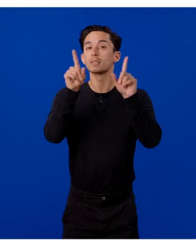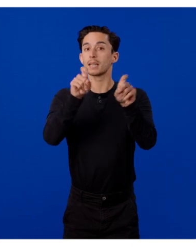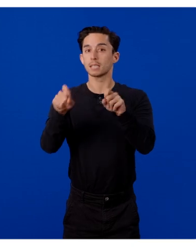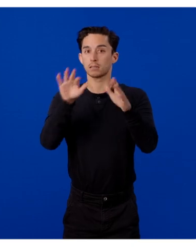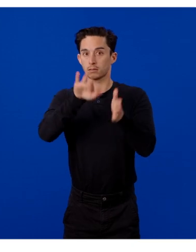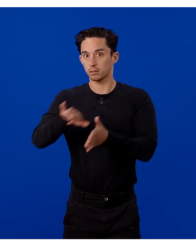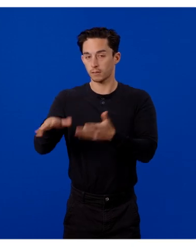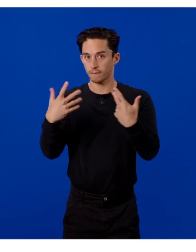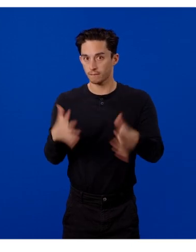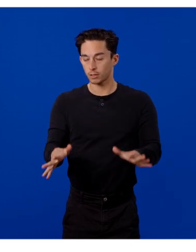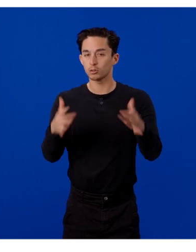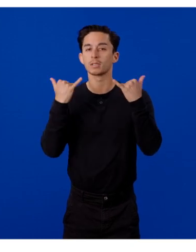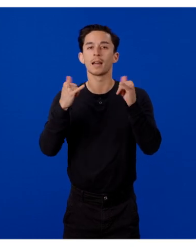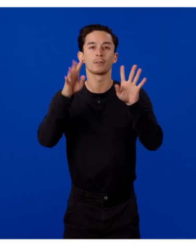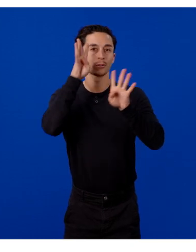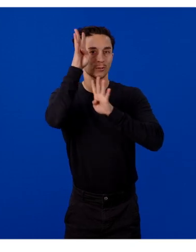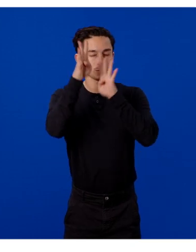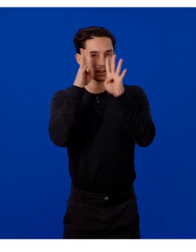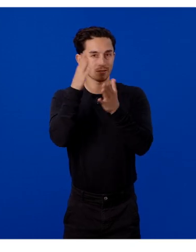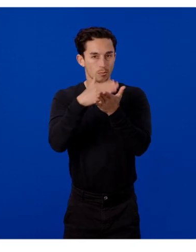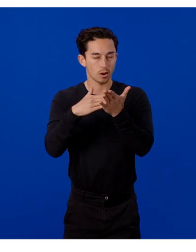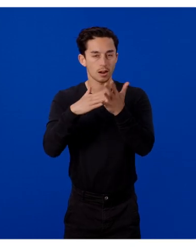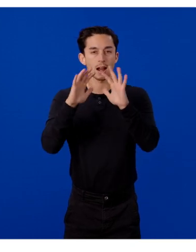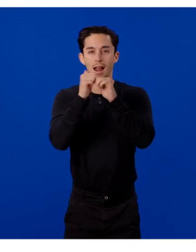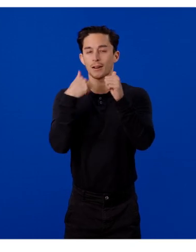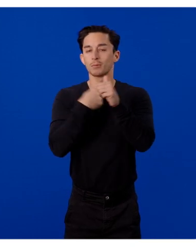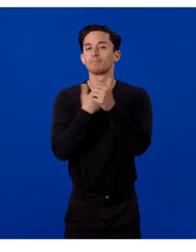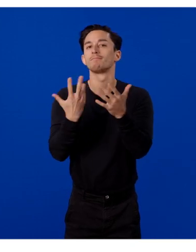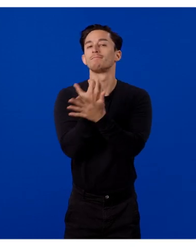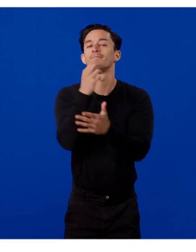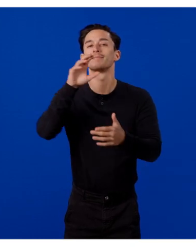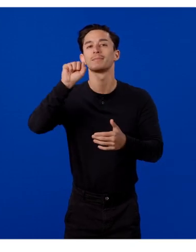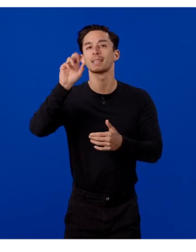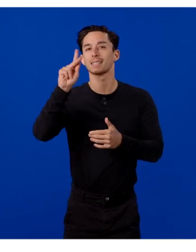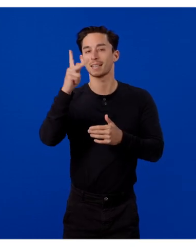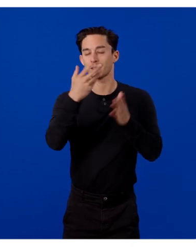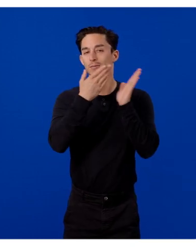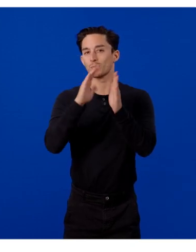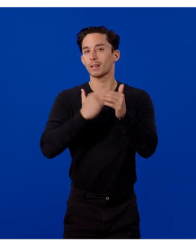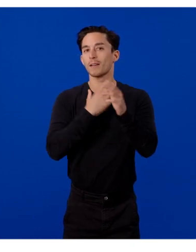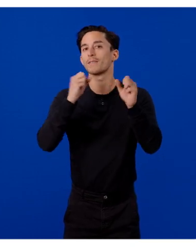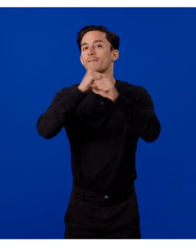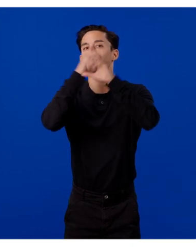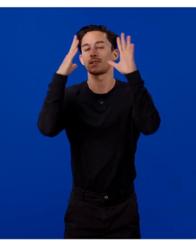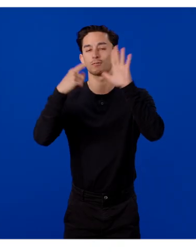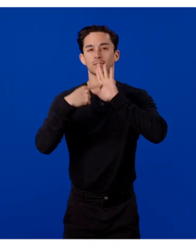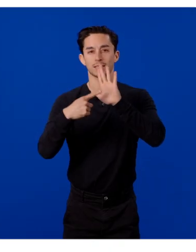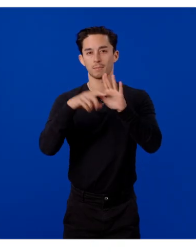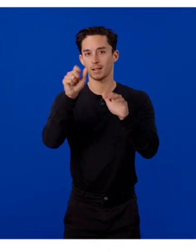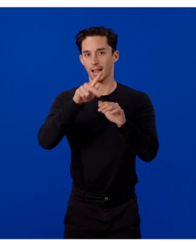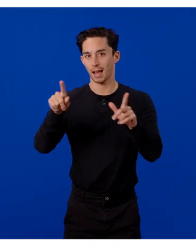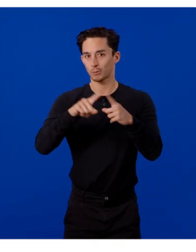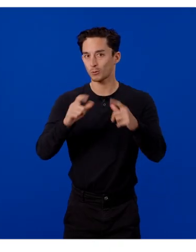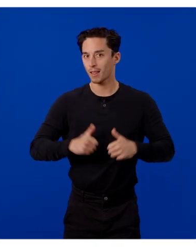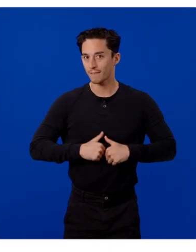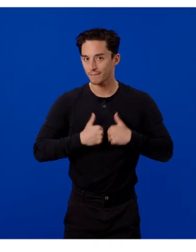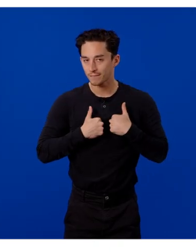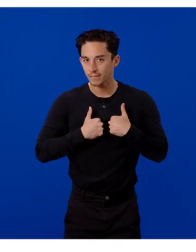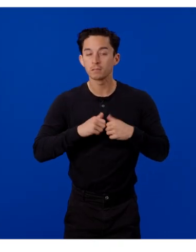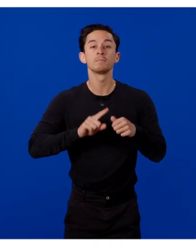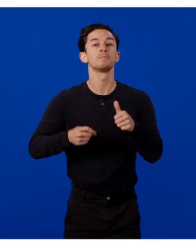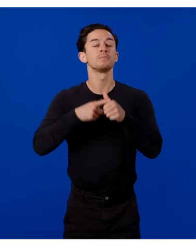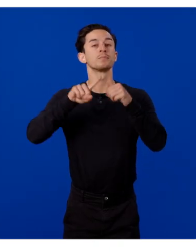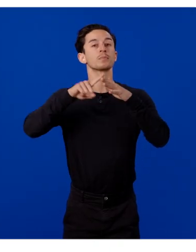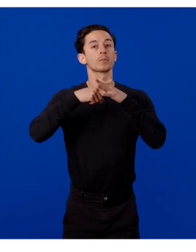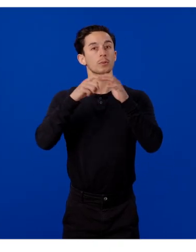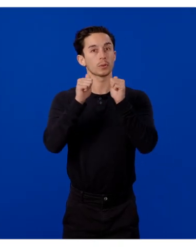way, now comes the creative part. Let's see how we can leverage the SDK to bring our vision of our sample app to life. First, we want to start with